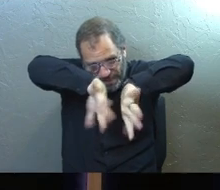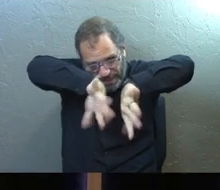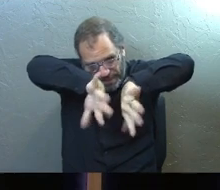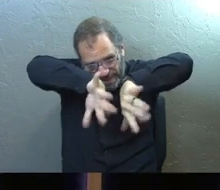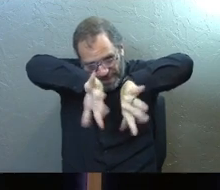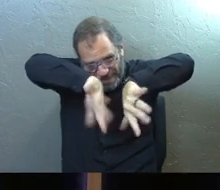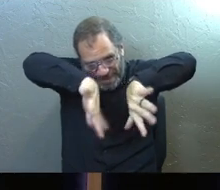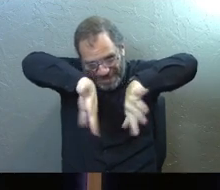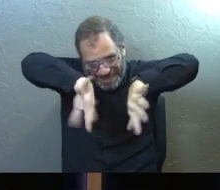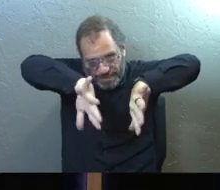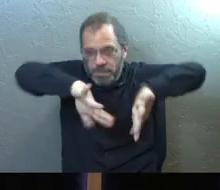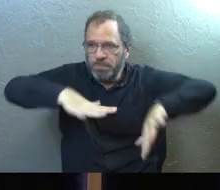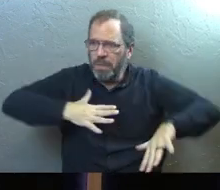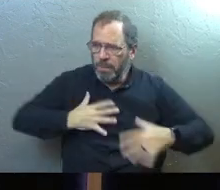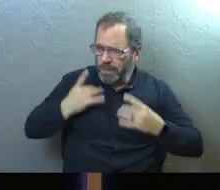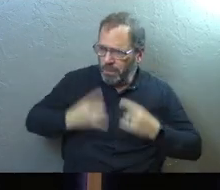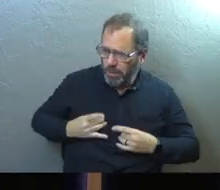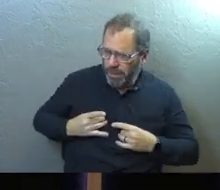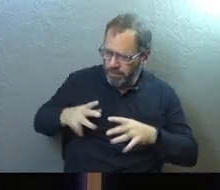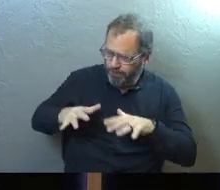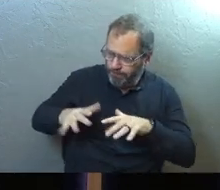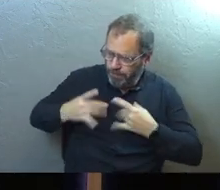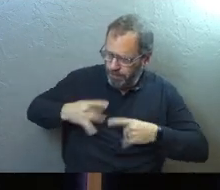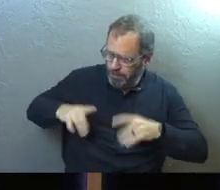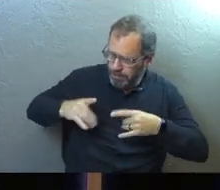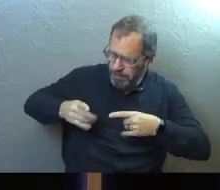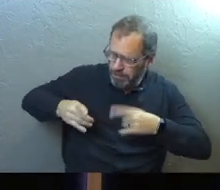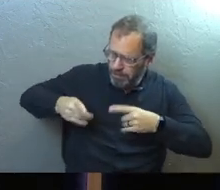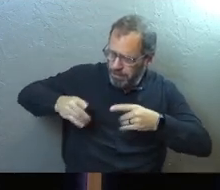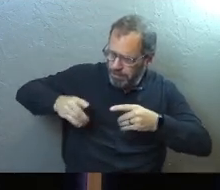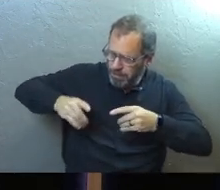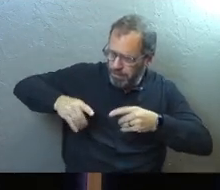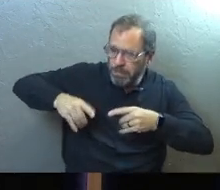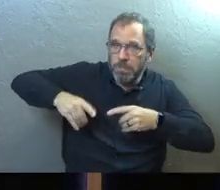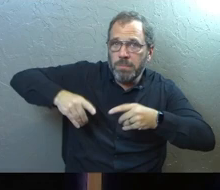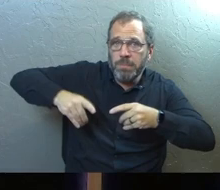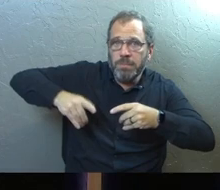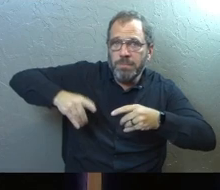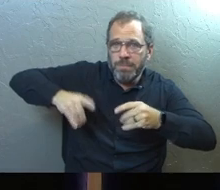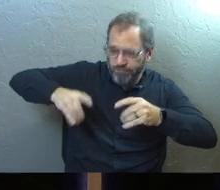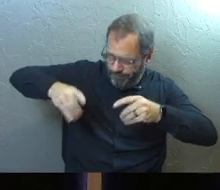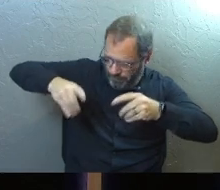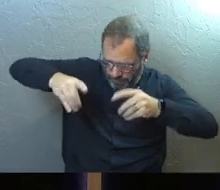And he's like, maybe my depression will shake at his presence.